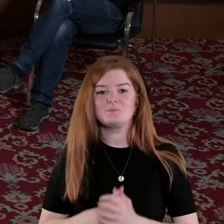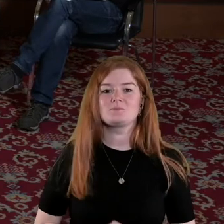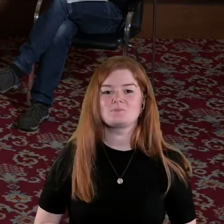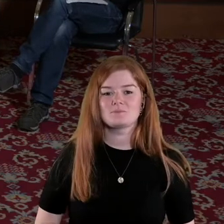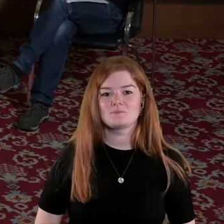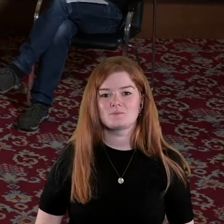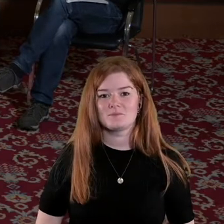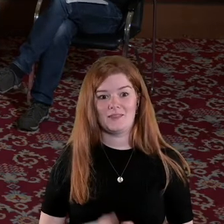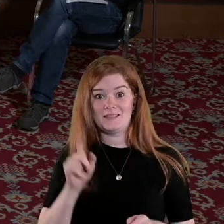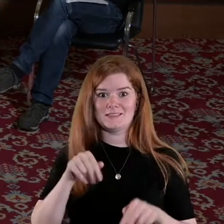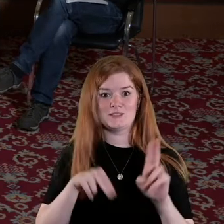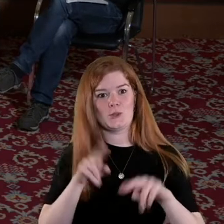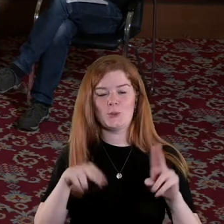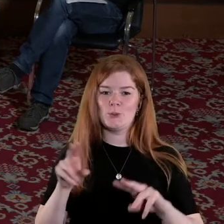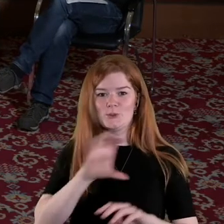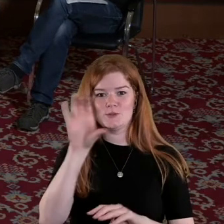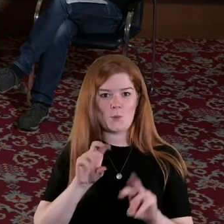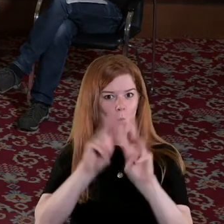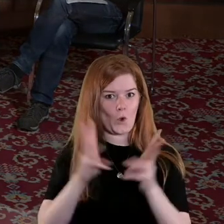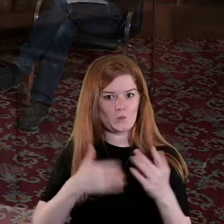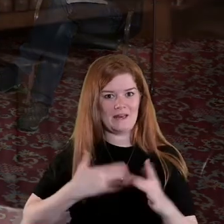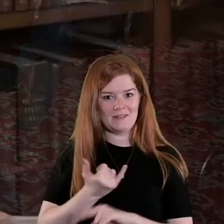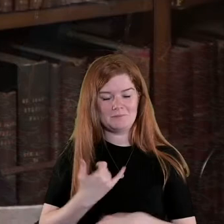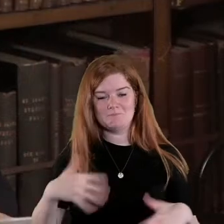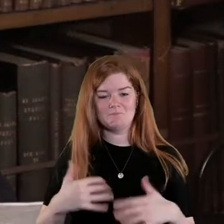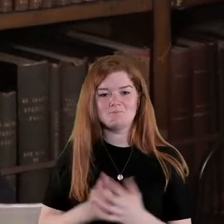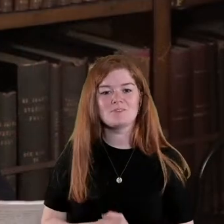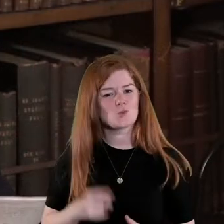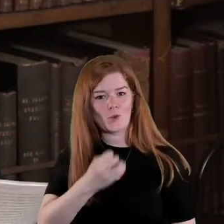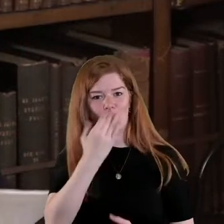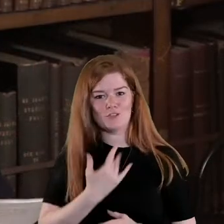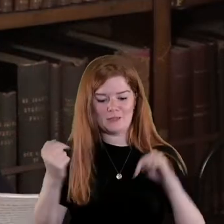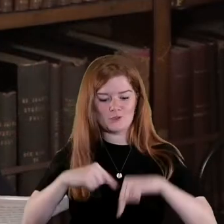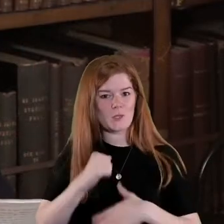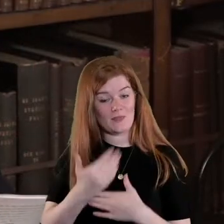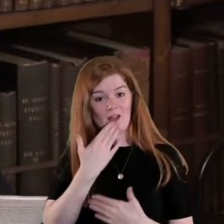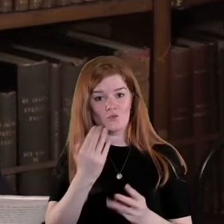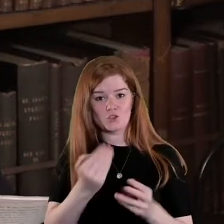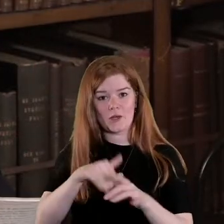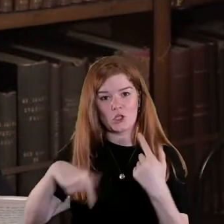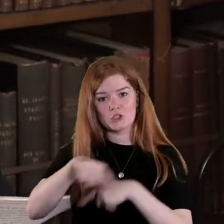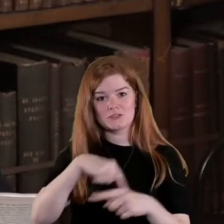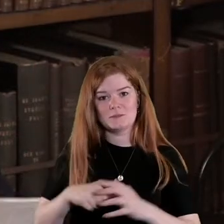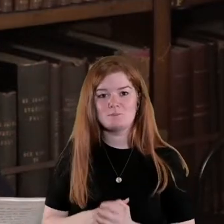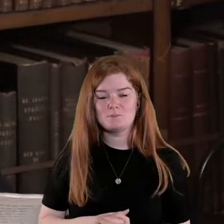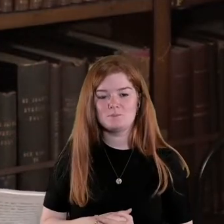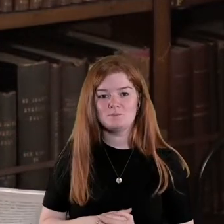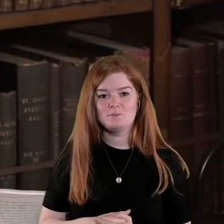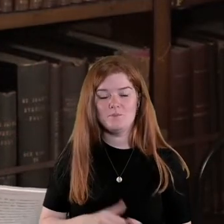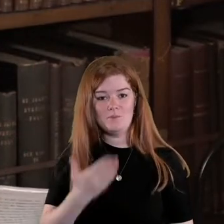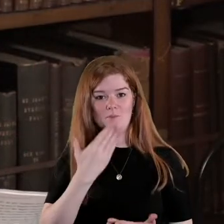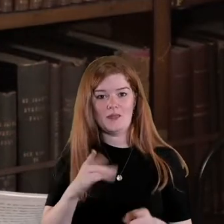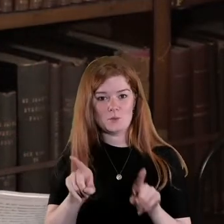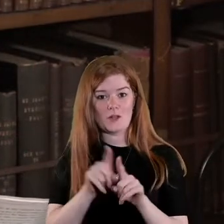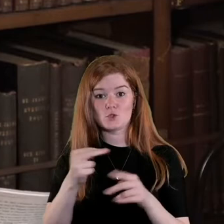new world that we're living in So it's lovely to be here and thank you for joining us and thank you as well